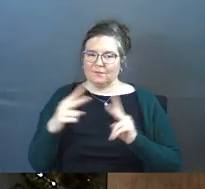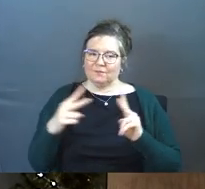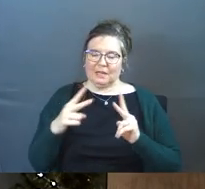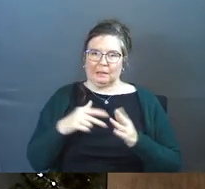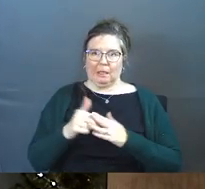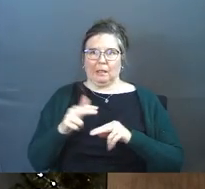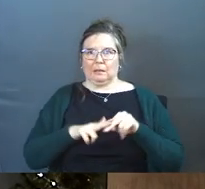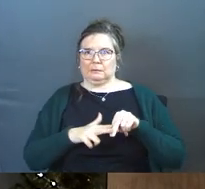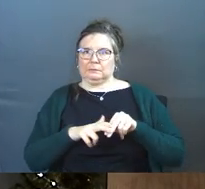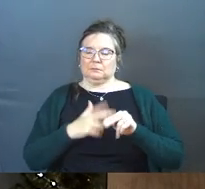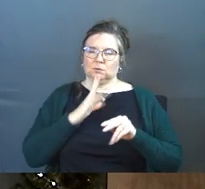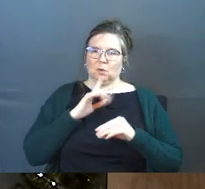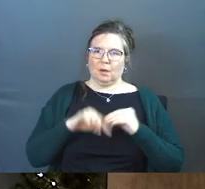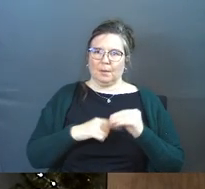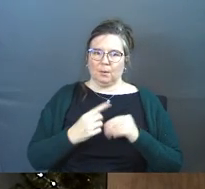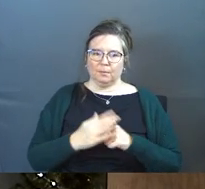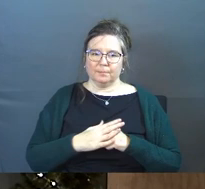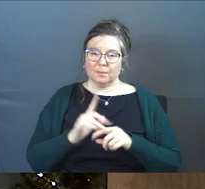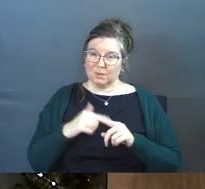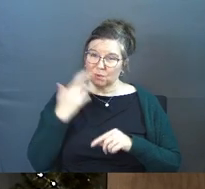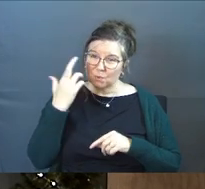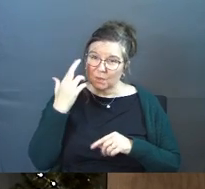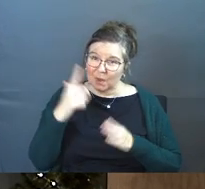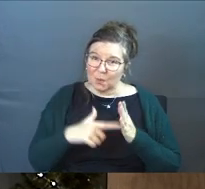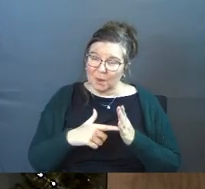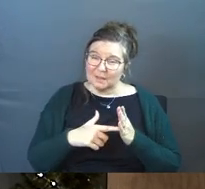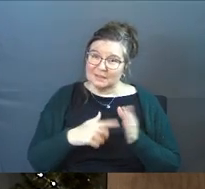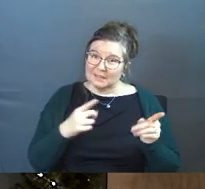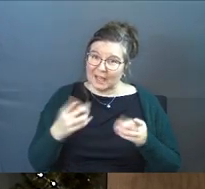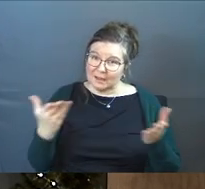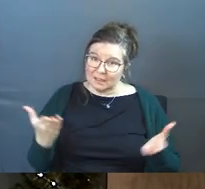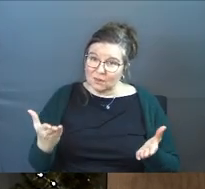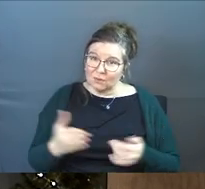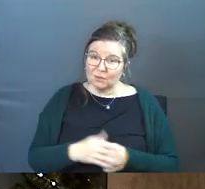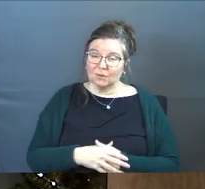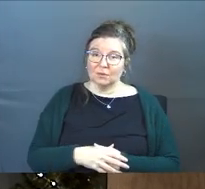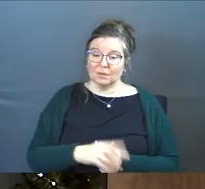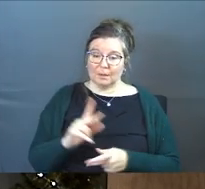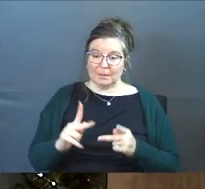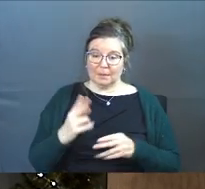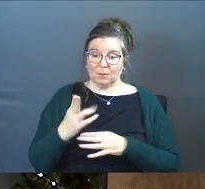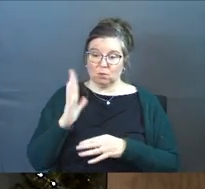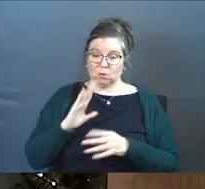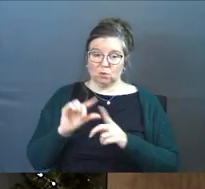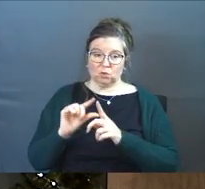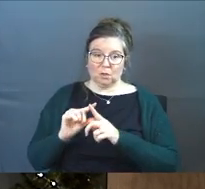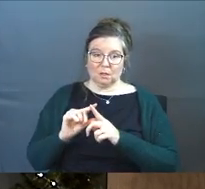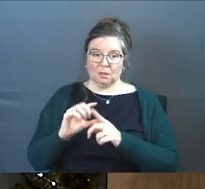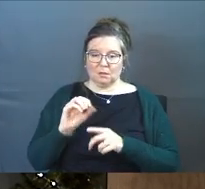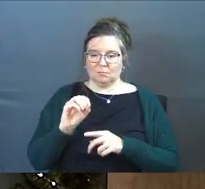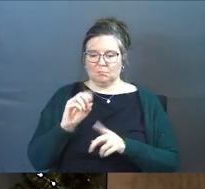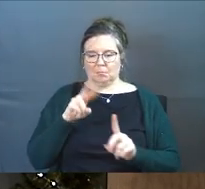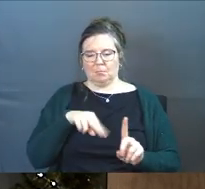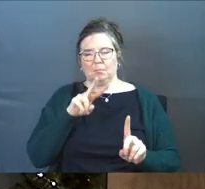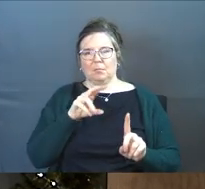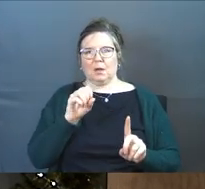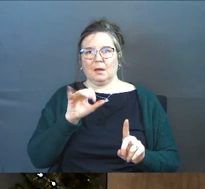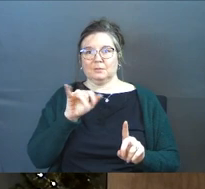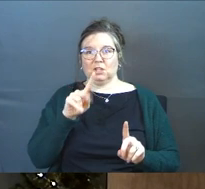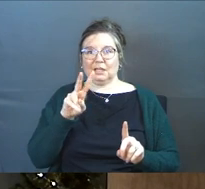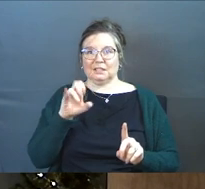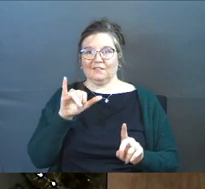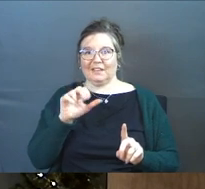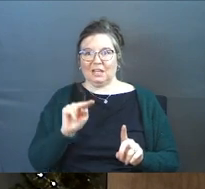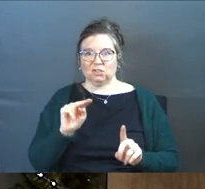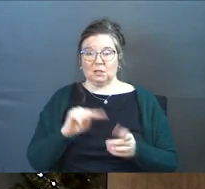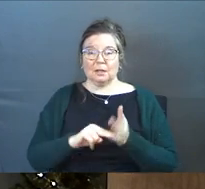very uncomfortable stuff to talk about but do you realize what's at stake here people use terms like objectification do you know what they mean by